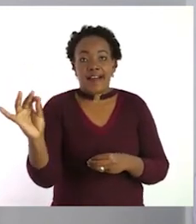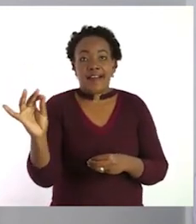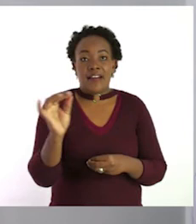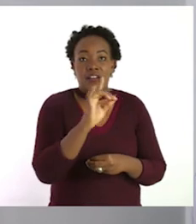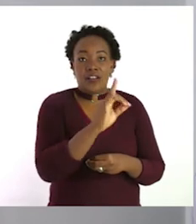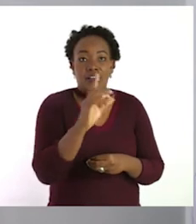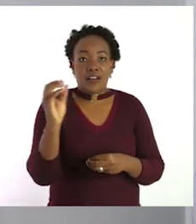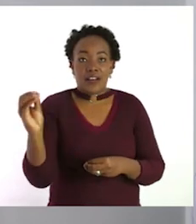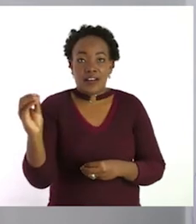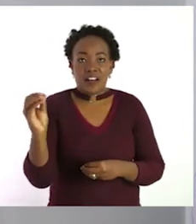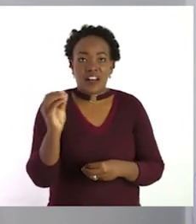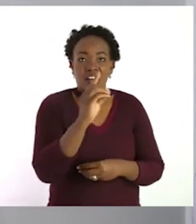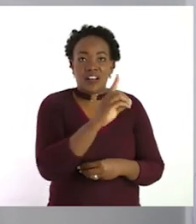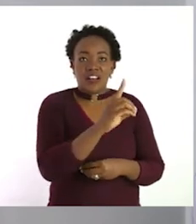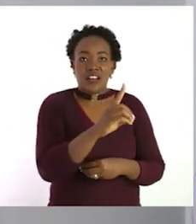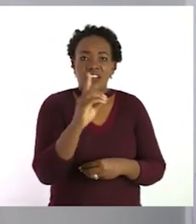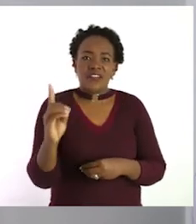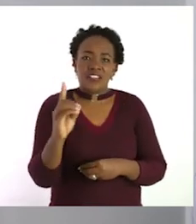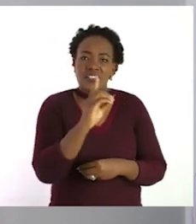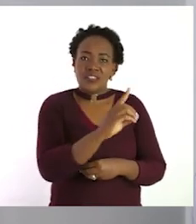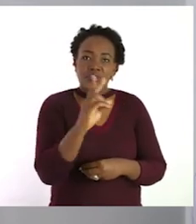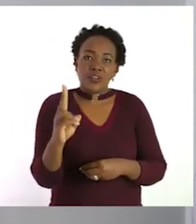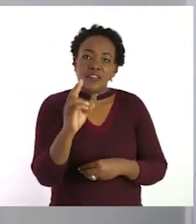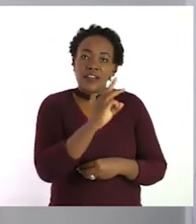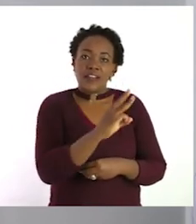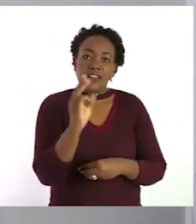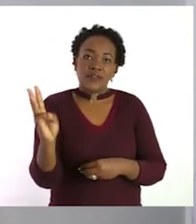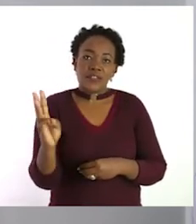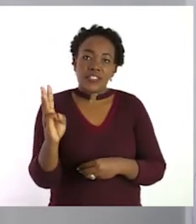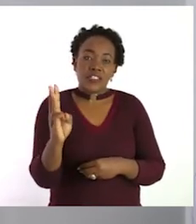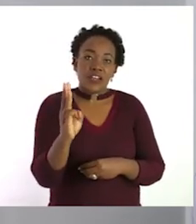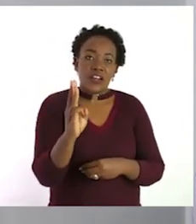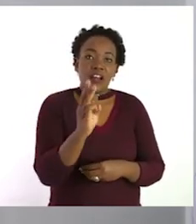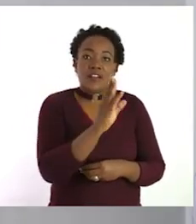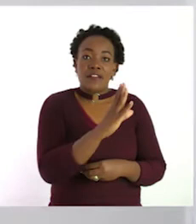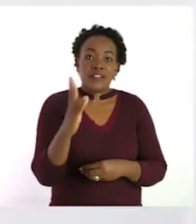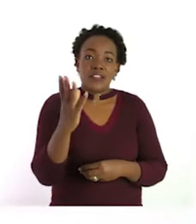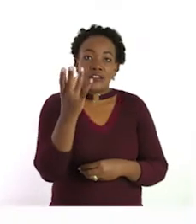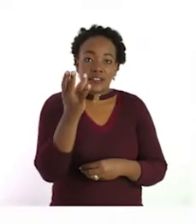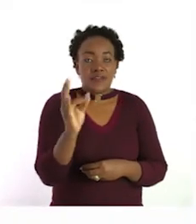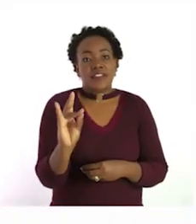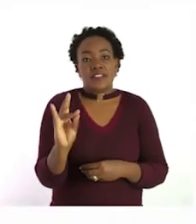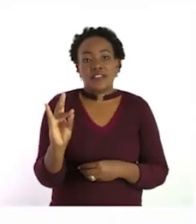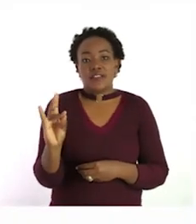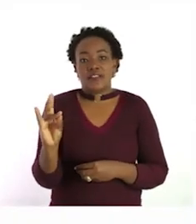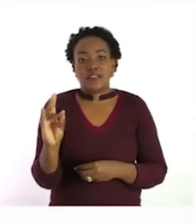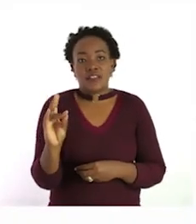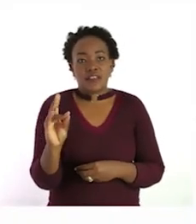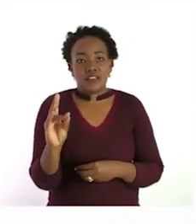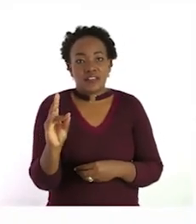13, 14, 15, 16, So, 3